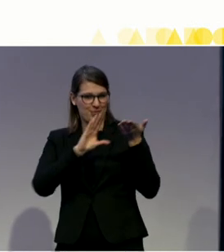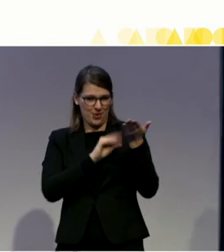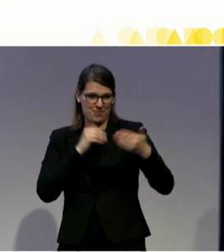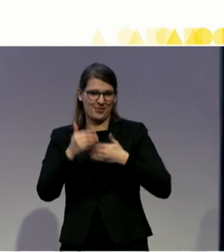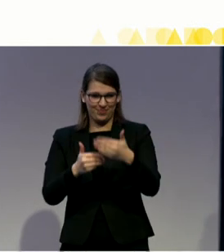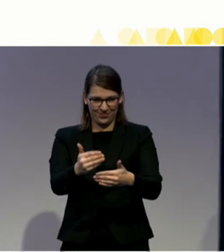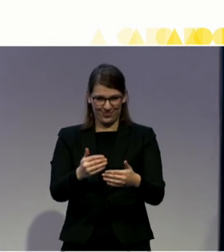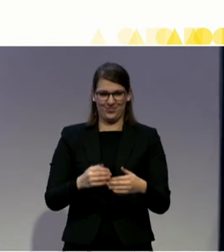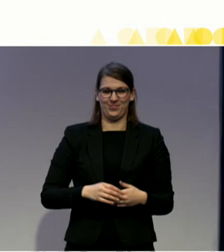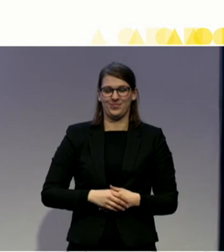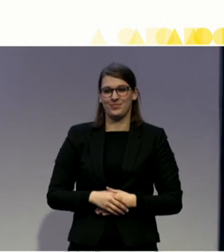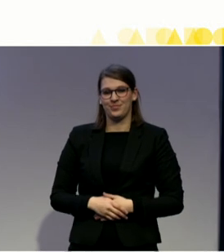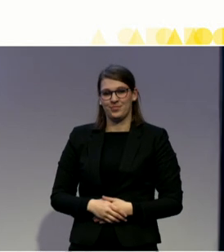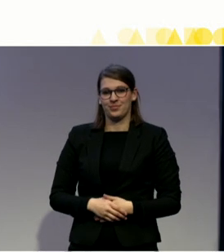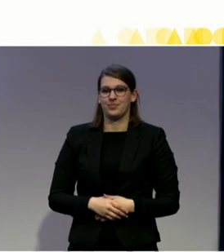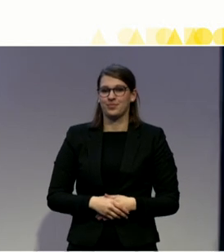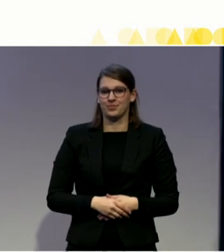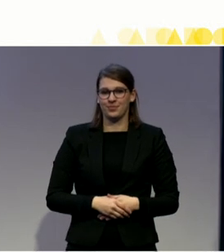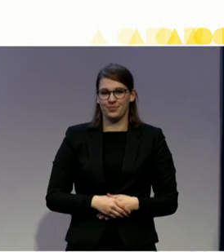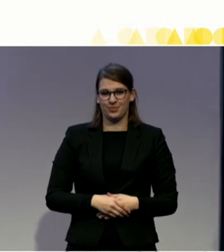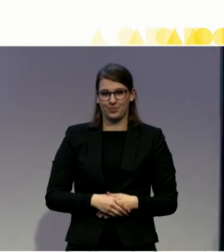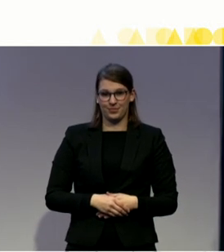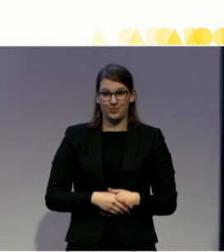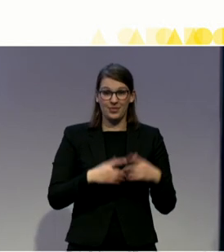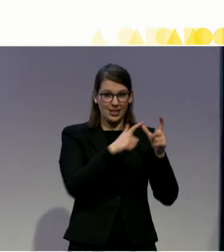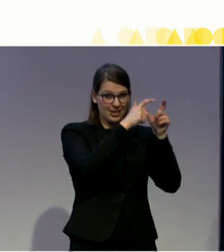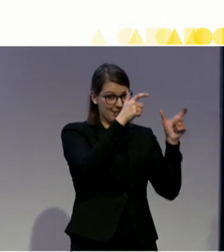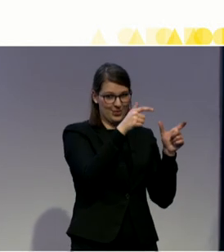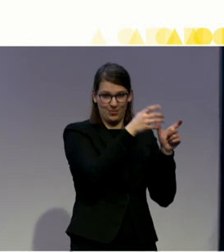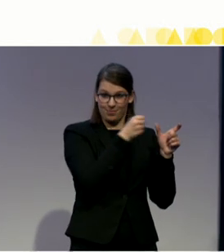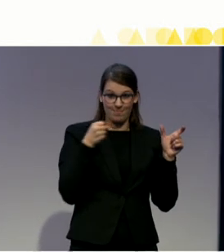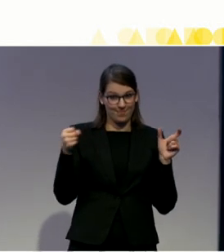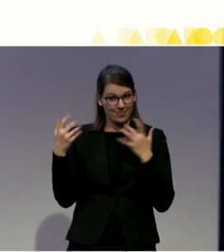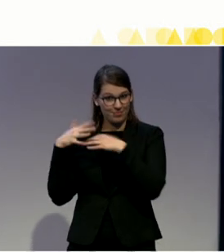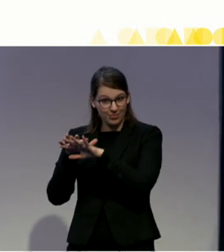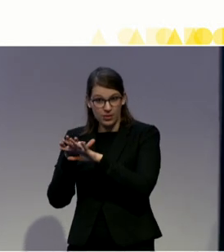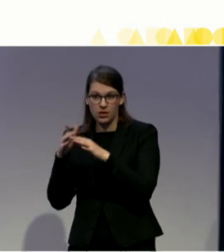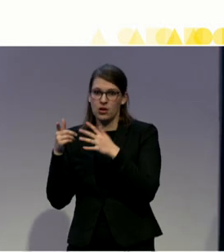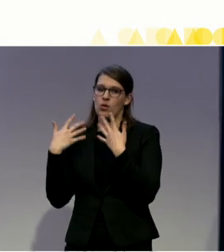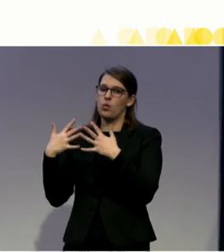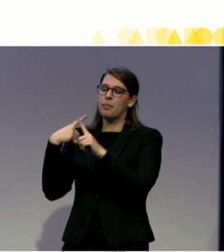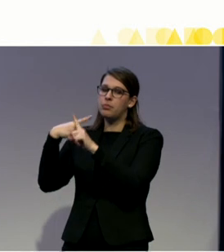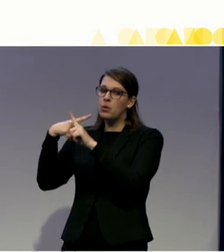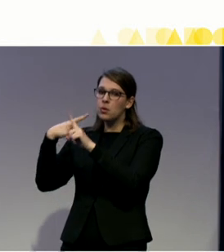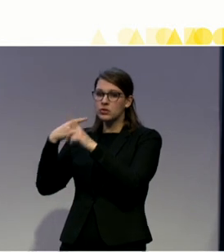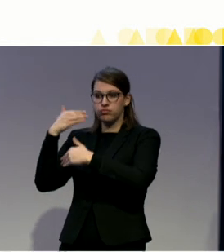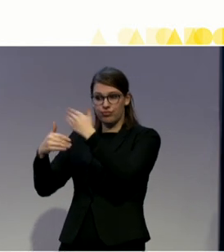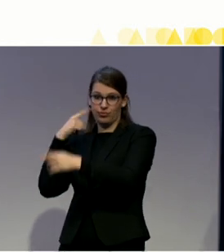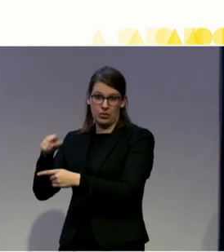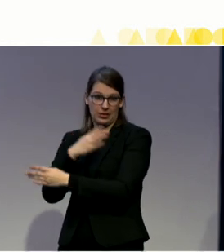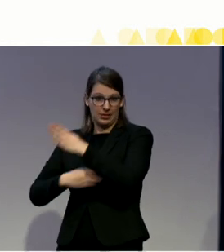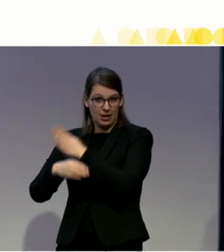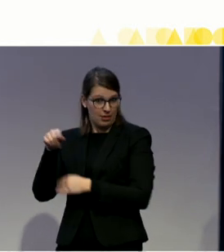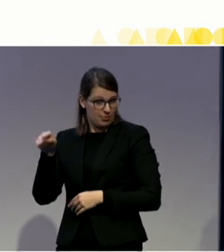-institutionalization has an overwhelmingly positive impact on persons with disabilities, but more broadly also on the staff